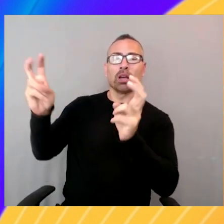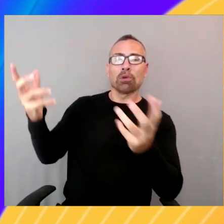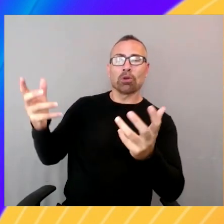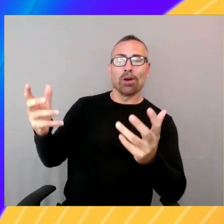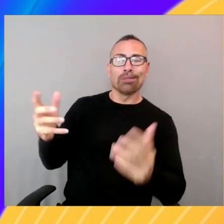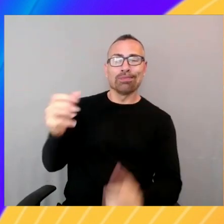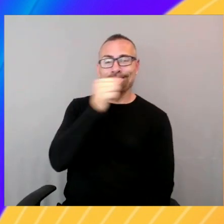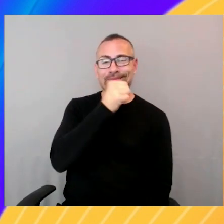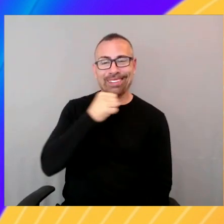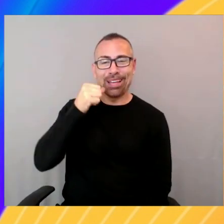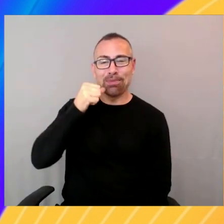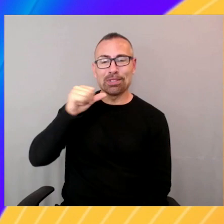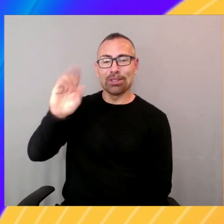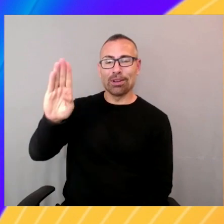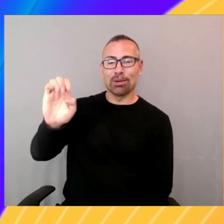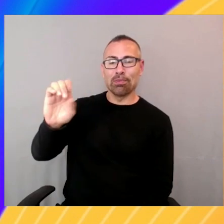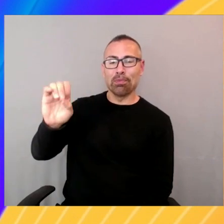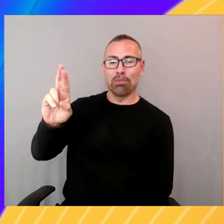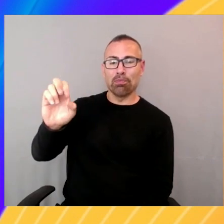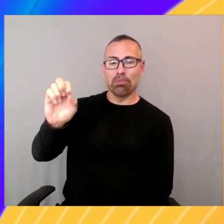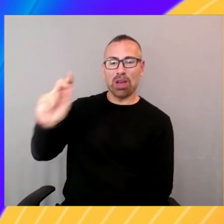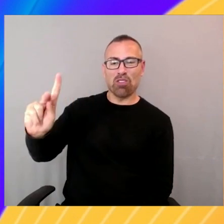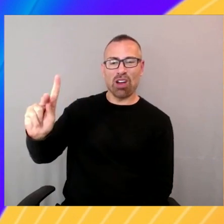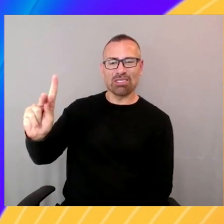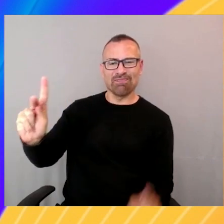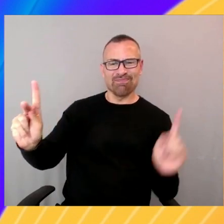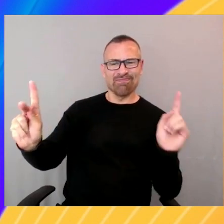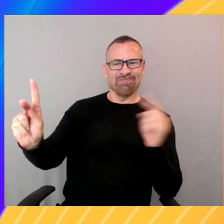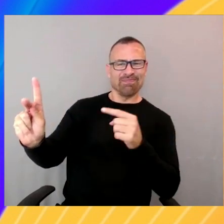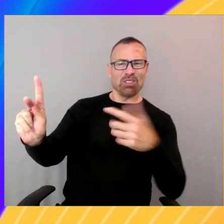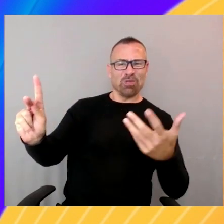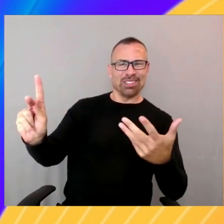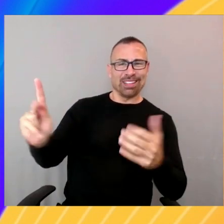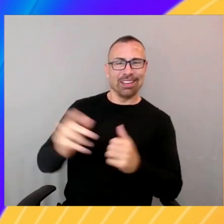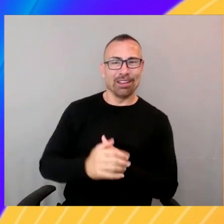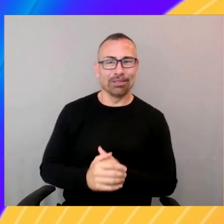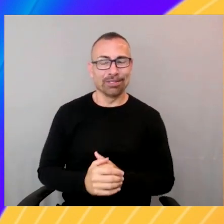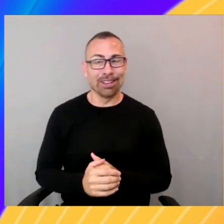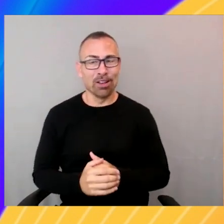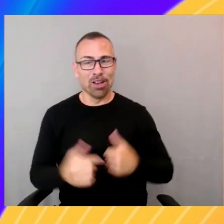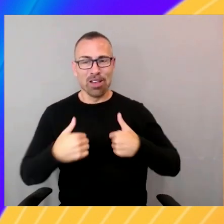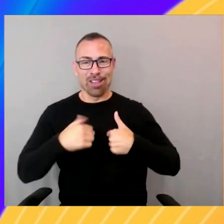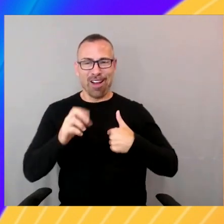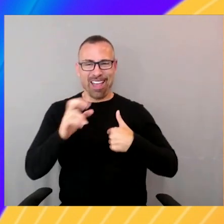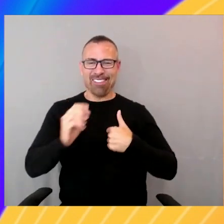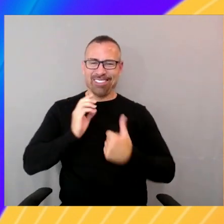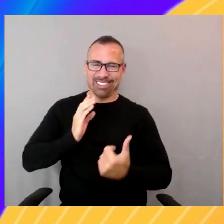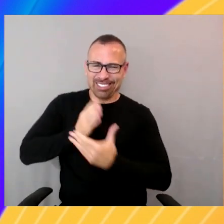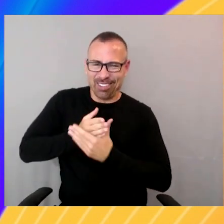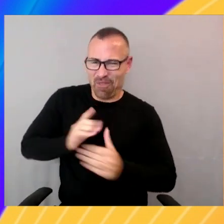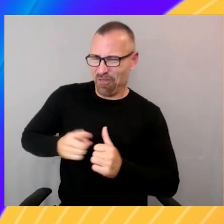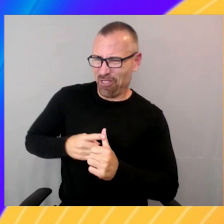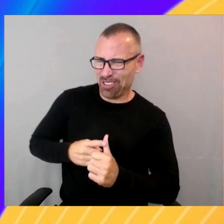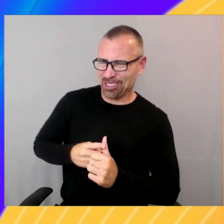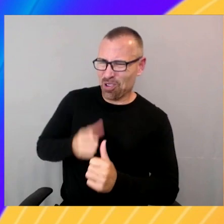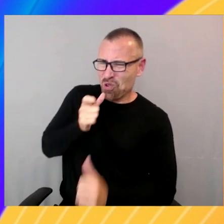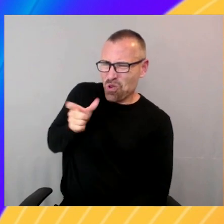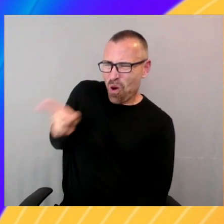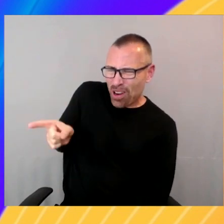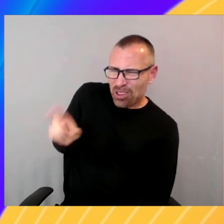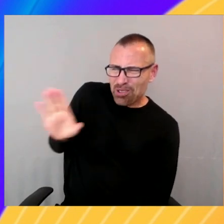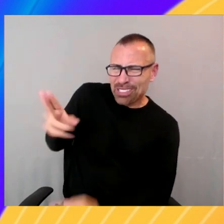tell us what is Amazon Bedrock? Wait, on, but first can you just tell us what's your name and what you do here? Awesome, awesome.